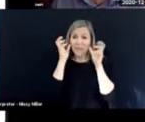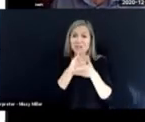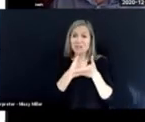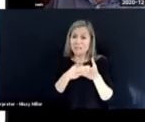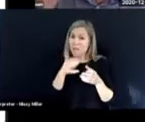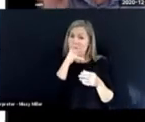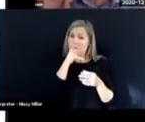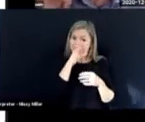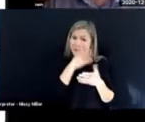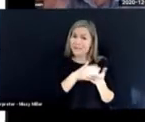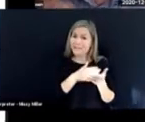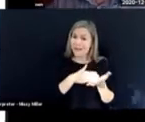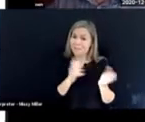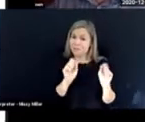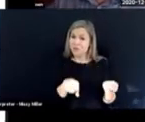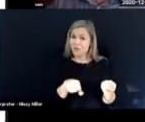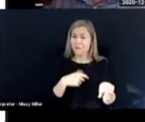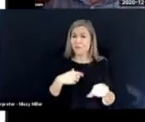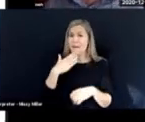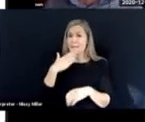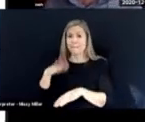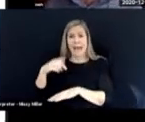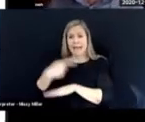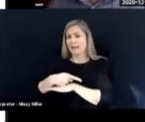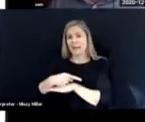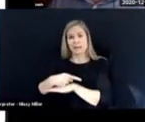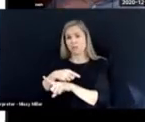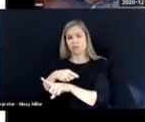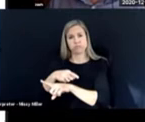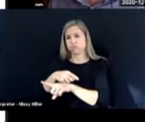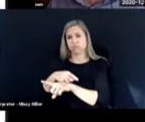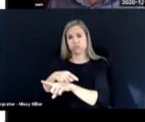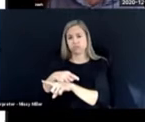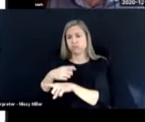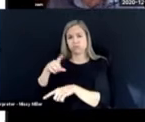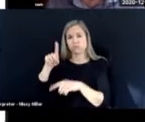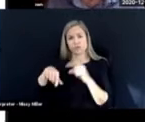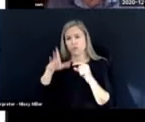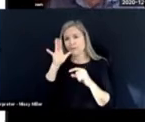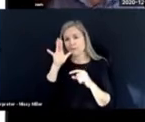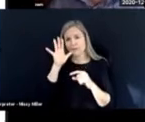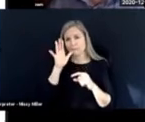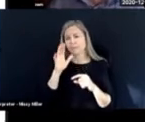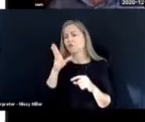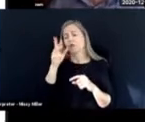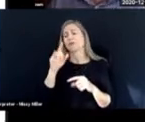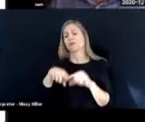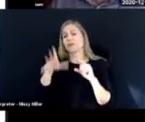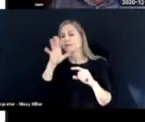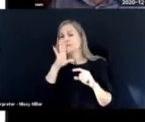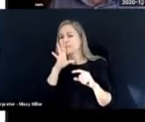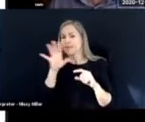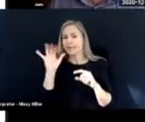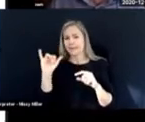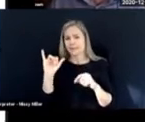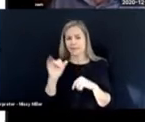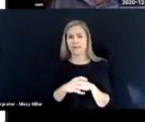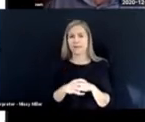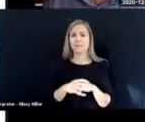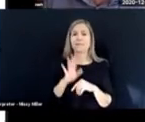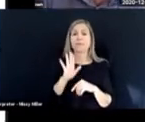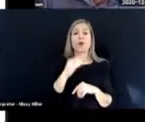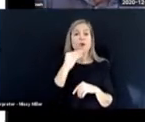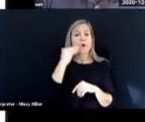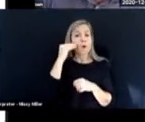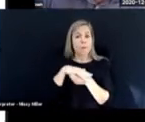certain level. She could speak on those days, but on bad days, she even lost the ability to speak. And in